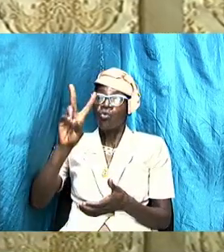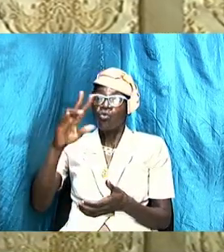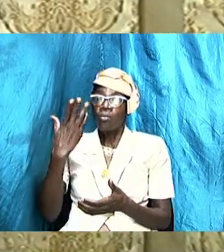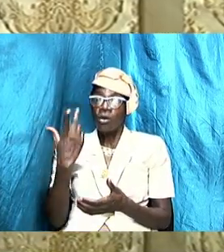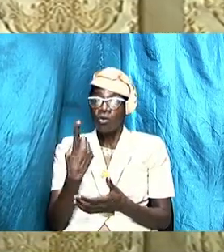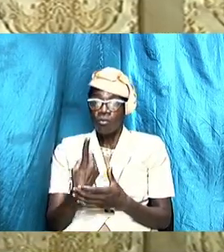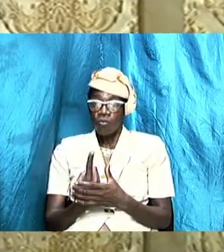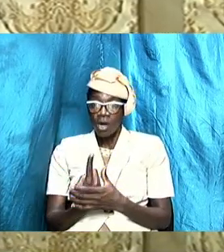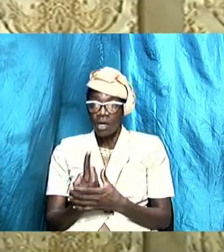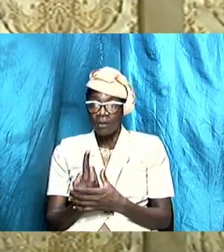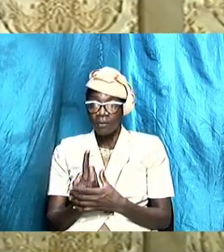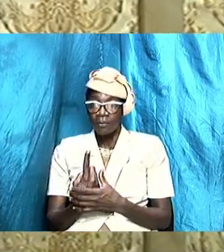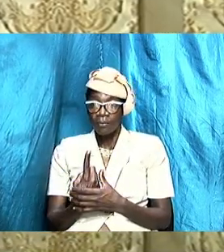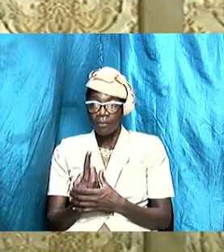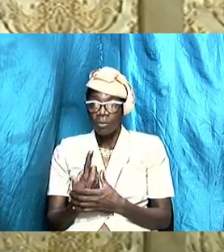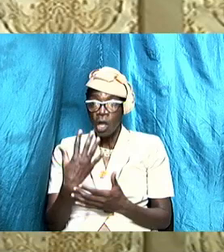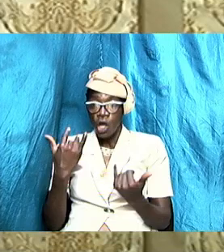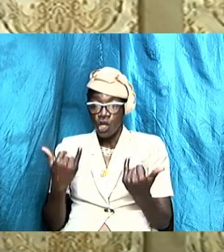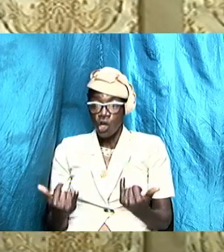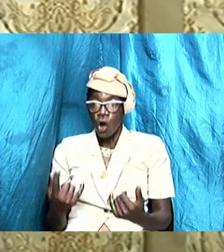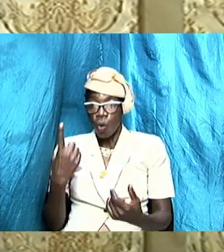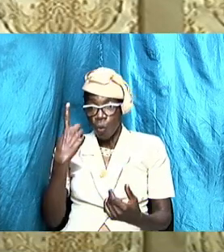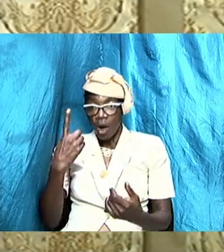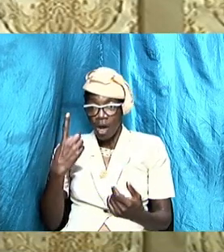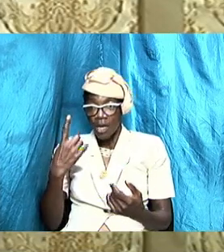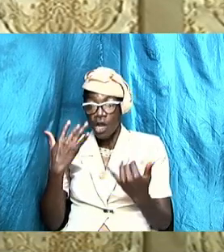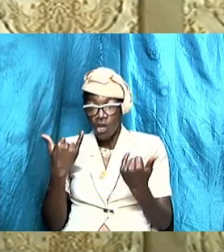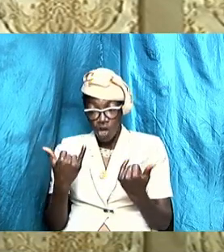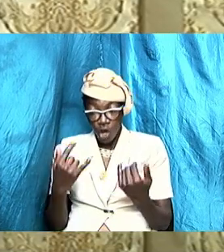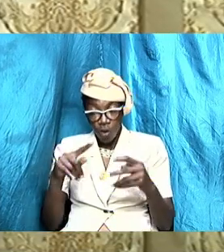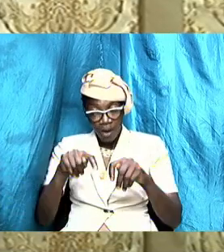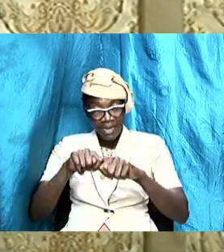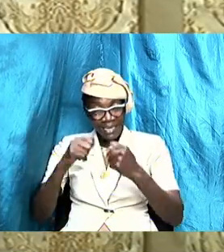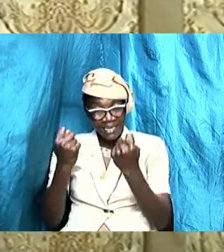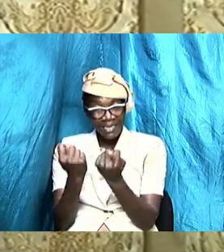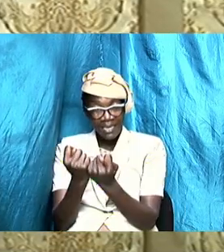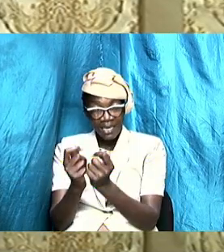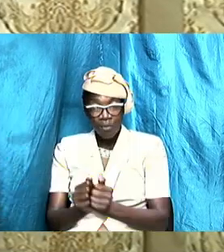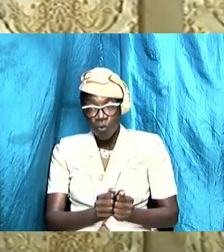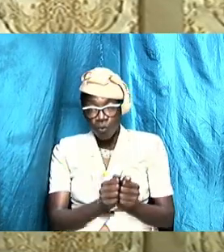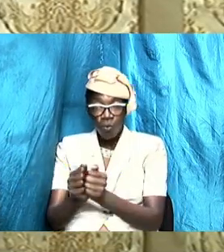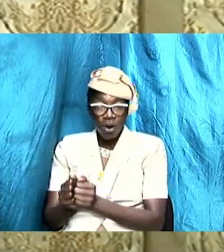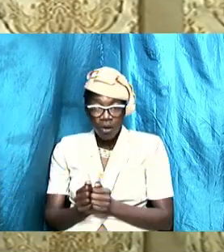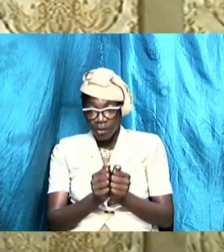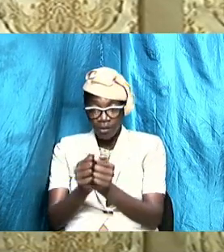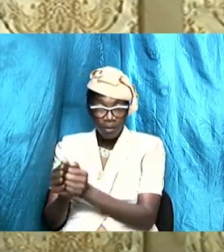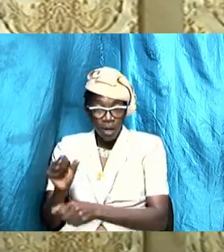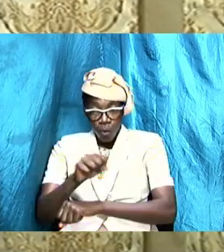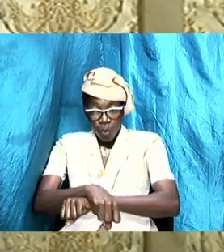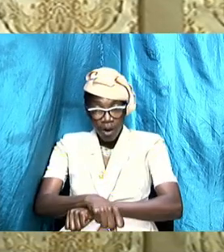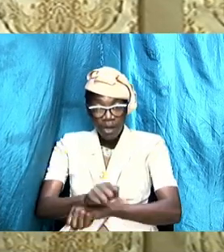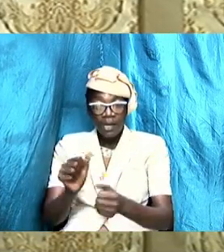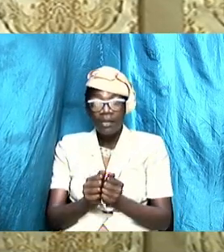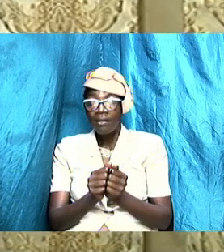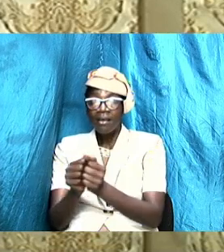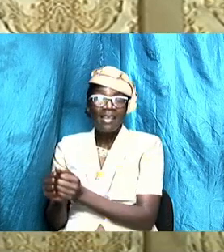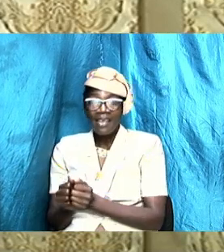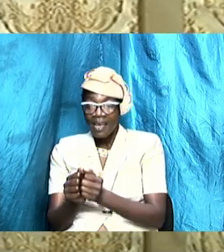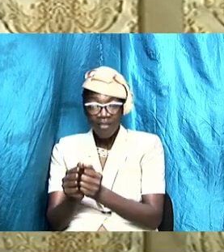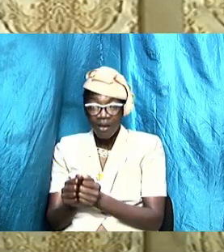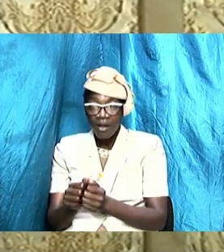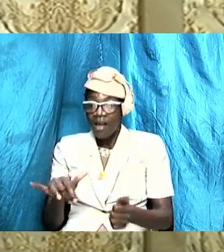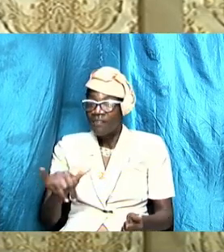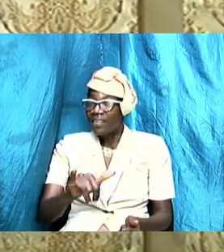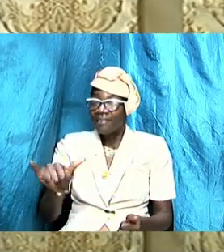so we are no one we are no a team we are no working together towards a common goal for a common